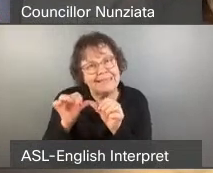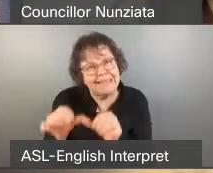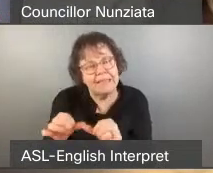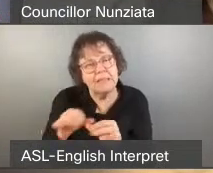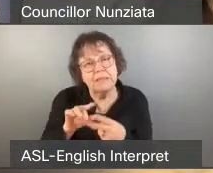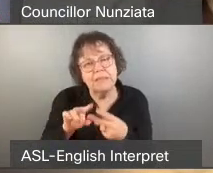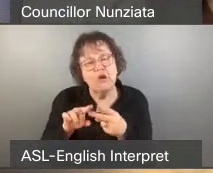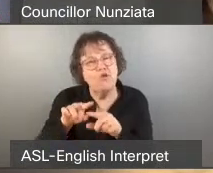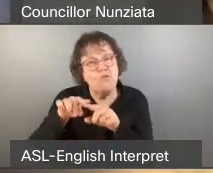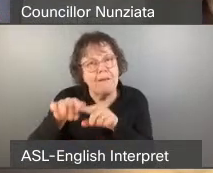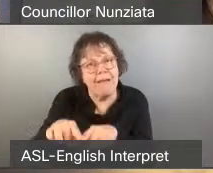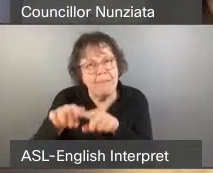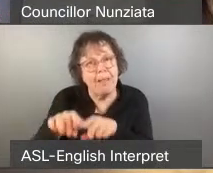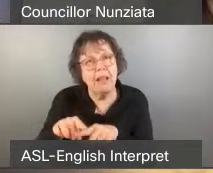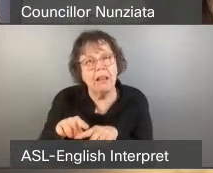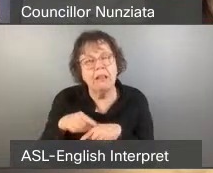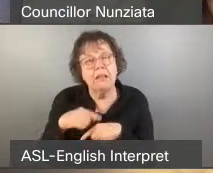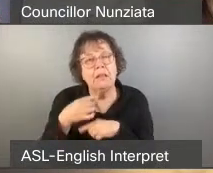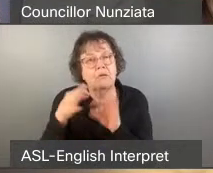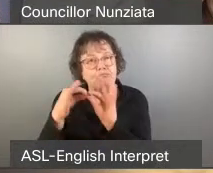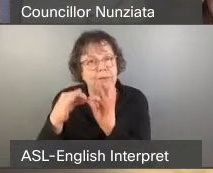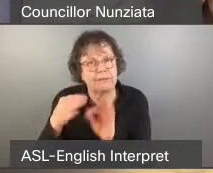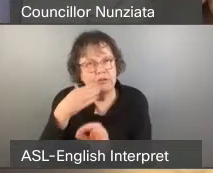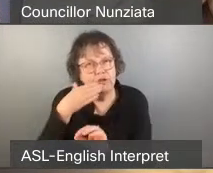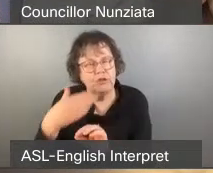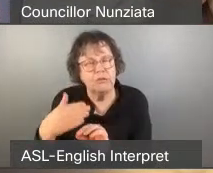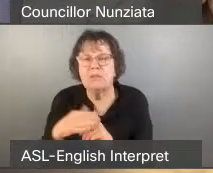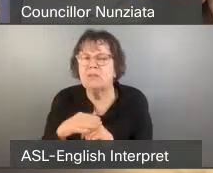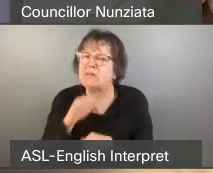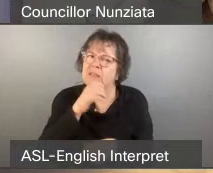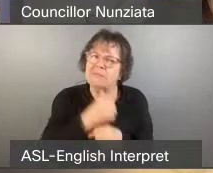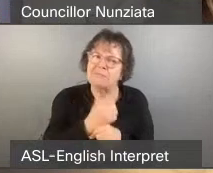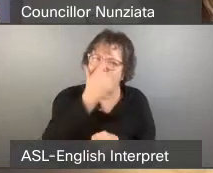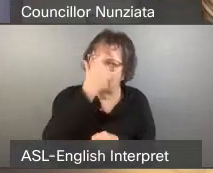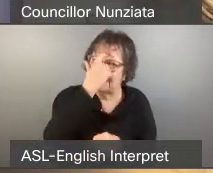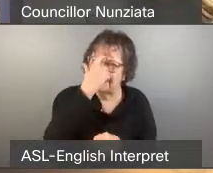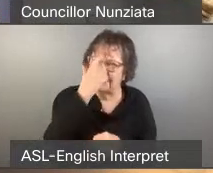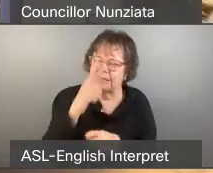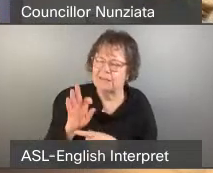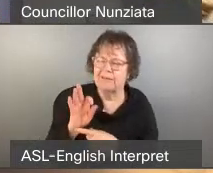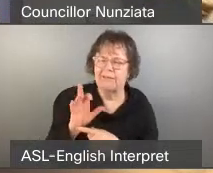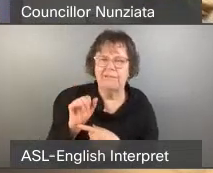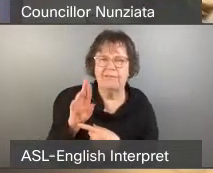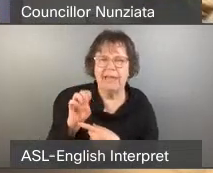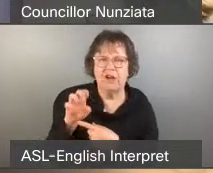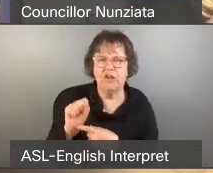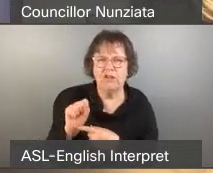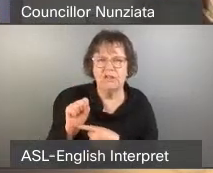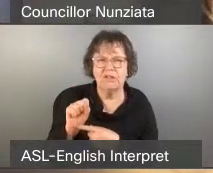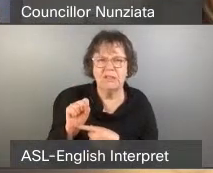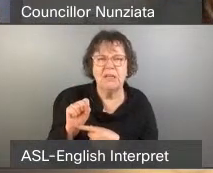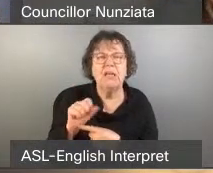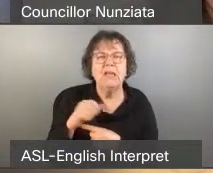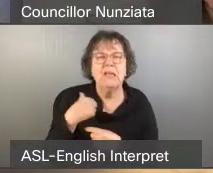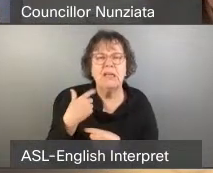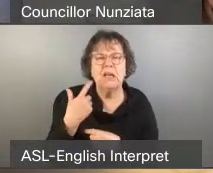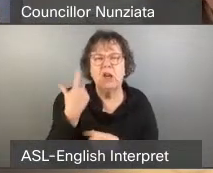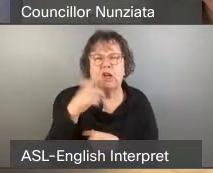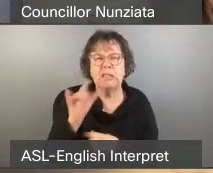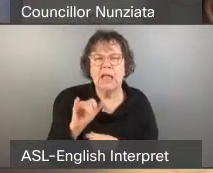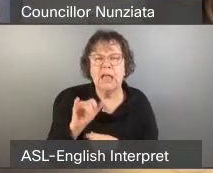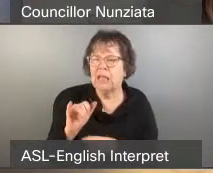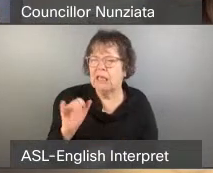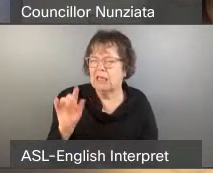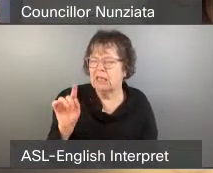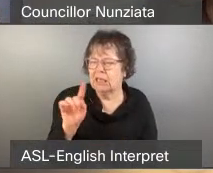So, it doesn't make sense for me that the fee for fares is treated like a Toronto Zoo. And it's